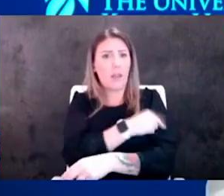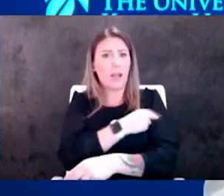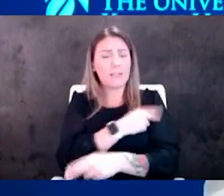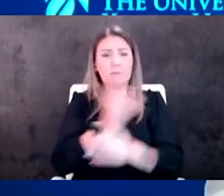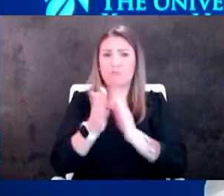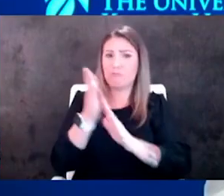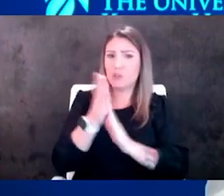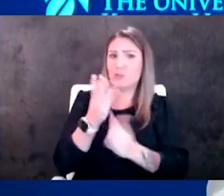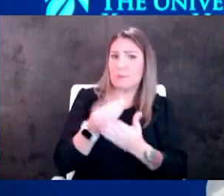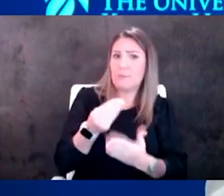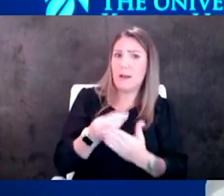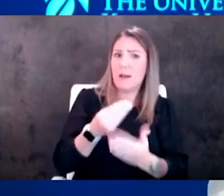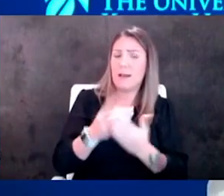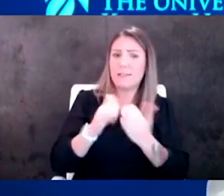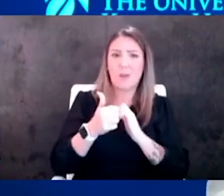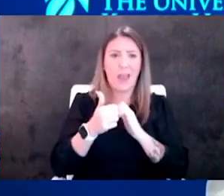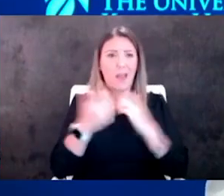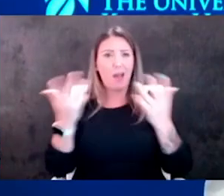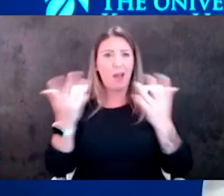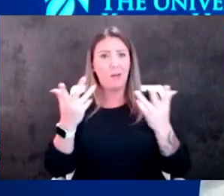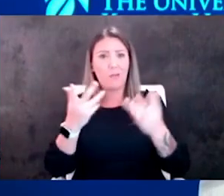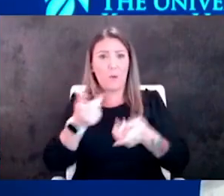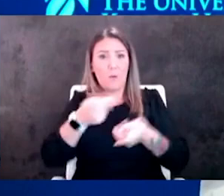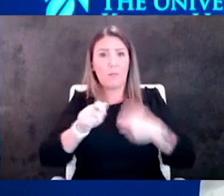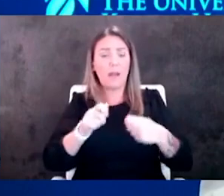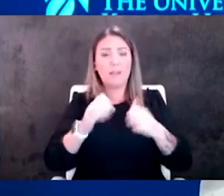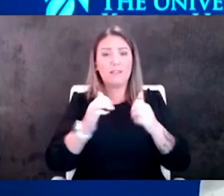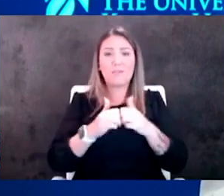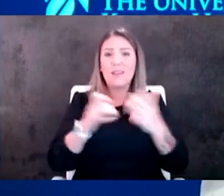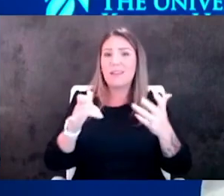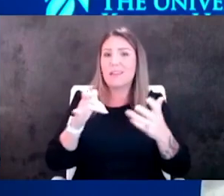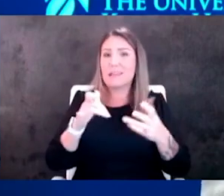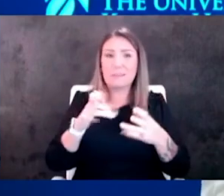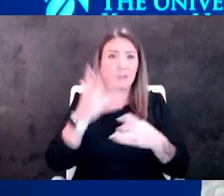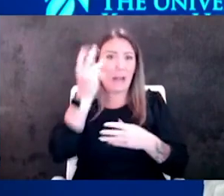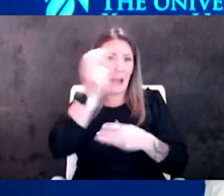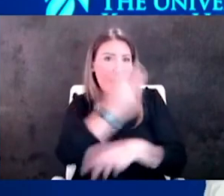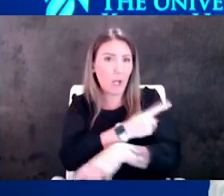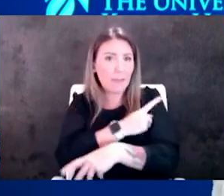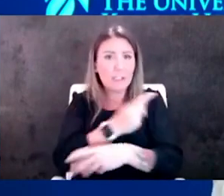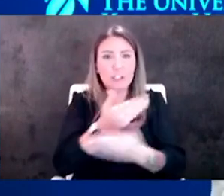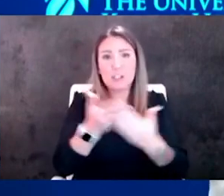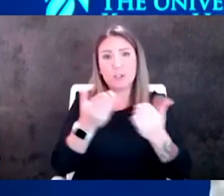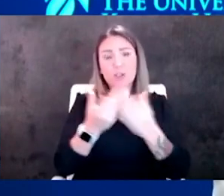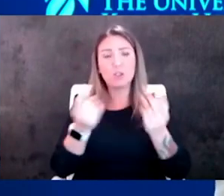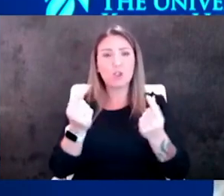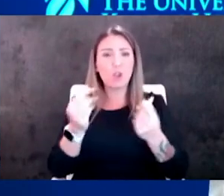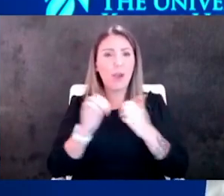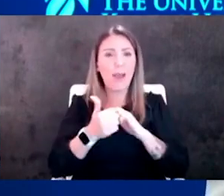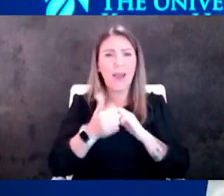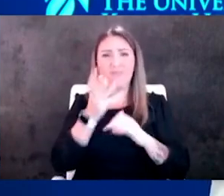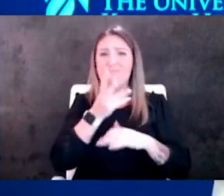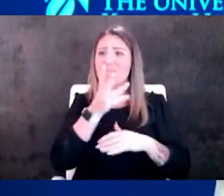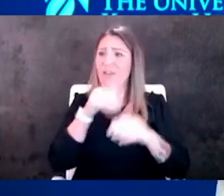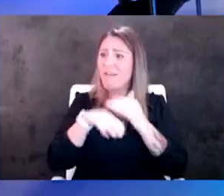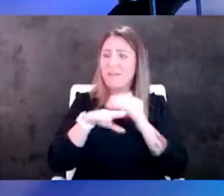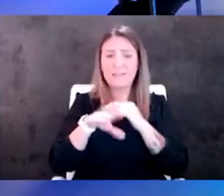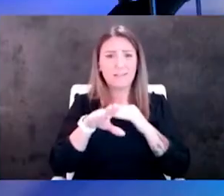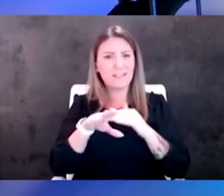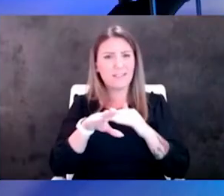how do they supply how do they replace that revenue is there an outpatient thing that they can do how do rural access hospitals deal with that